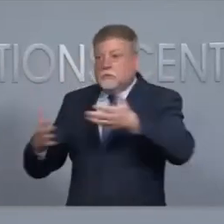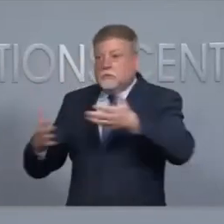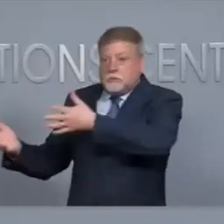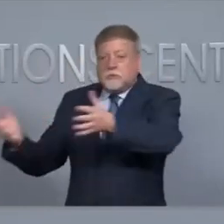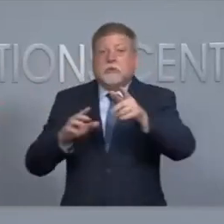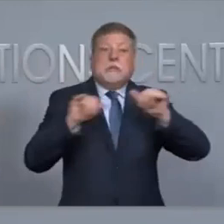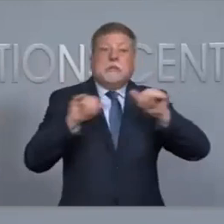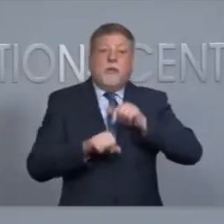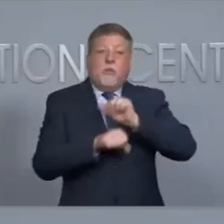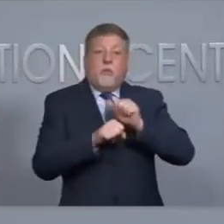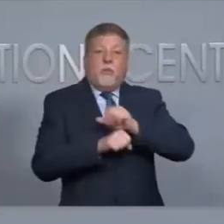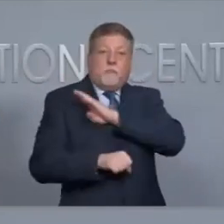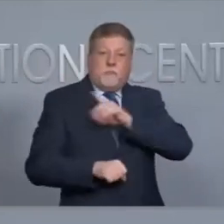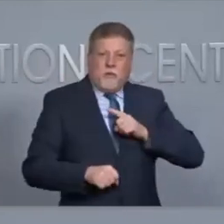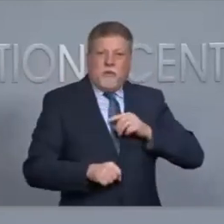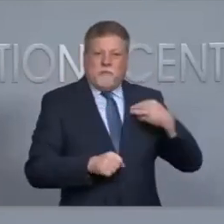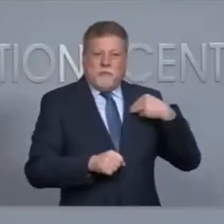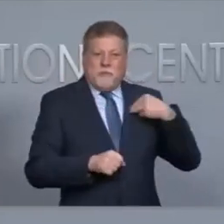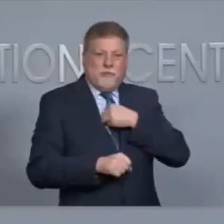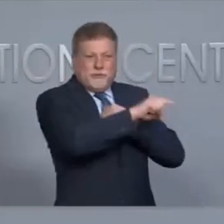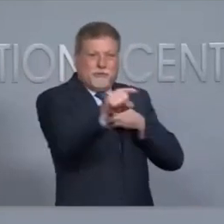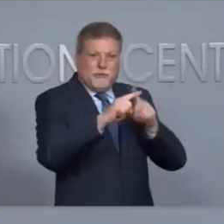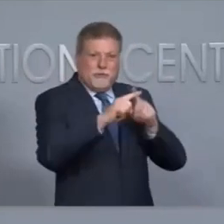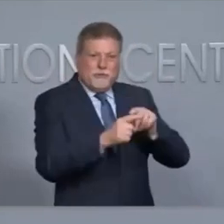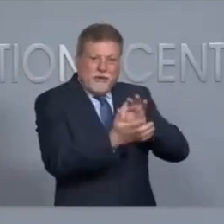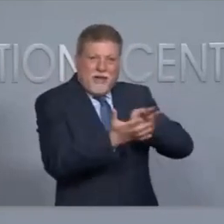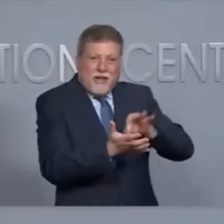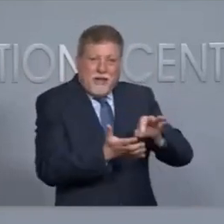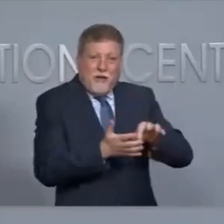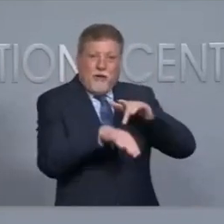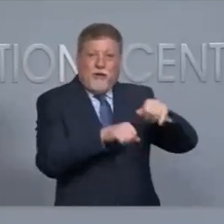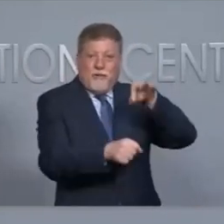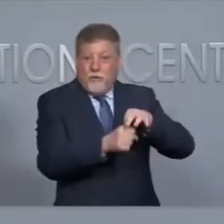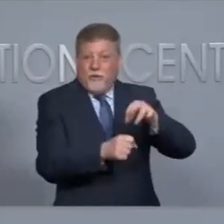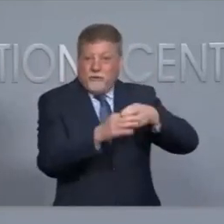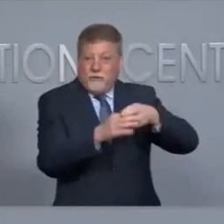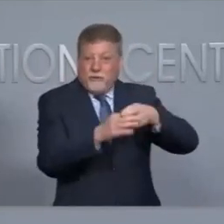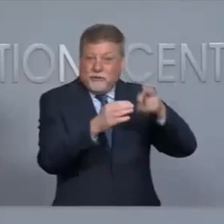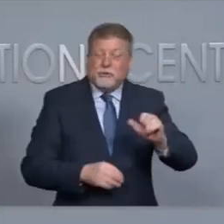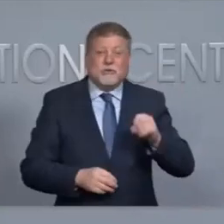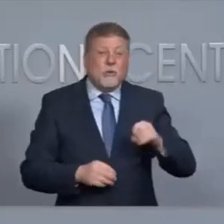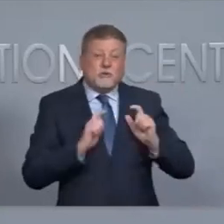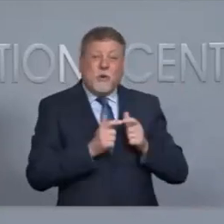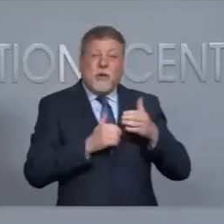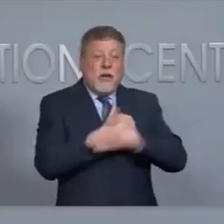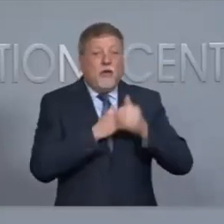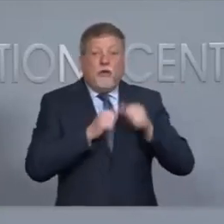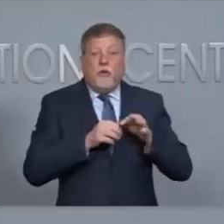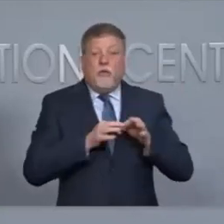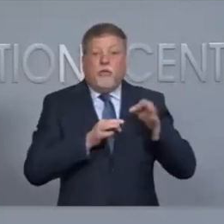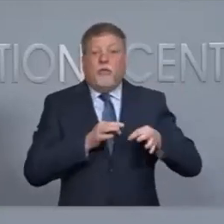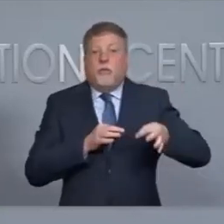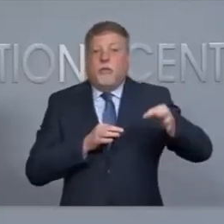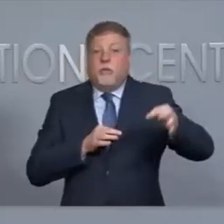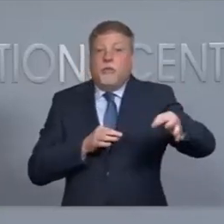trying to work with the board members to get those early voting results tabulated so even a small county may be delayed because